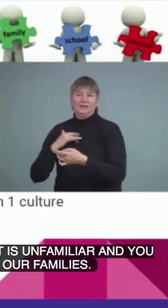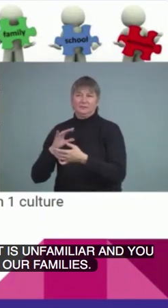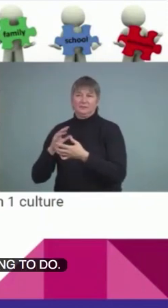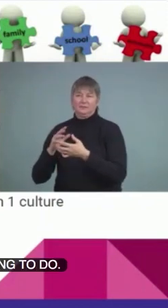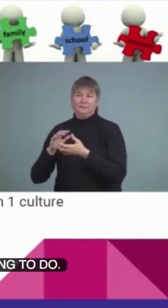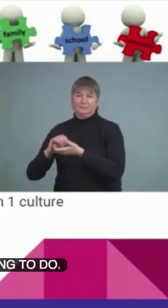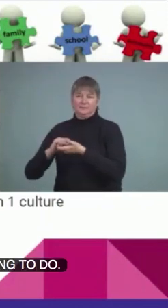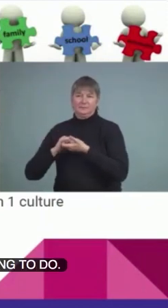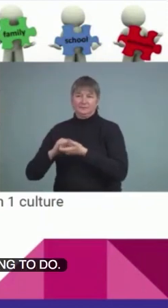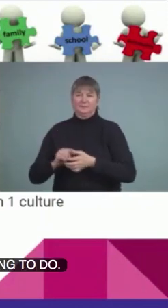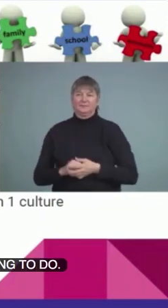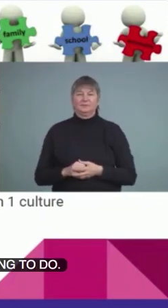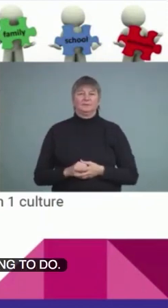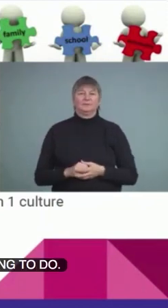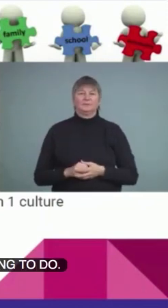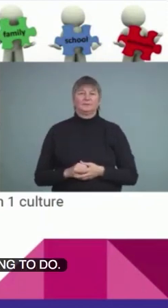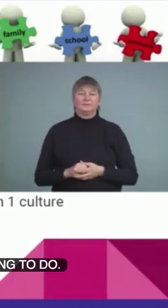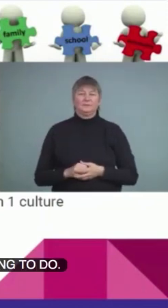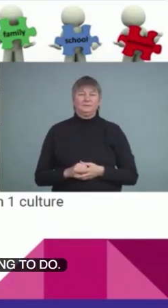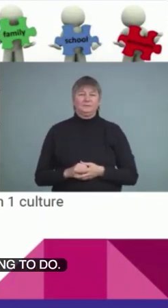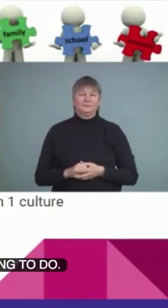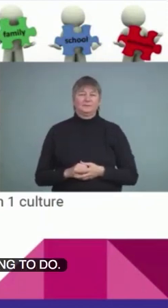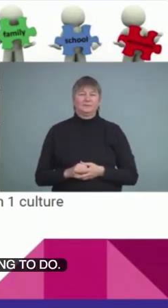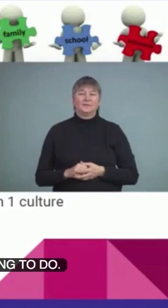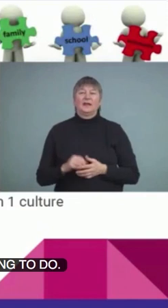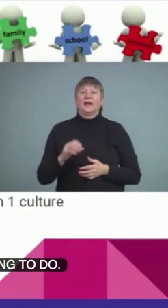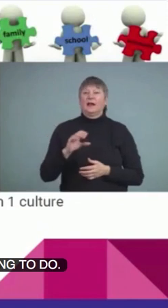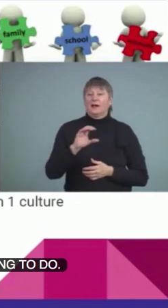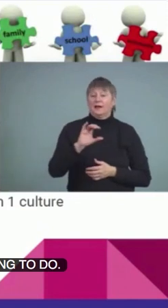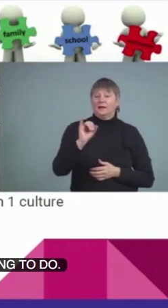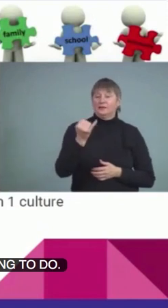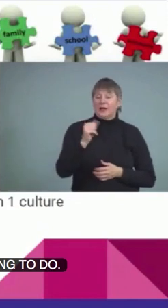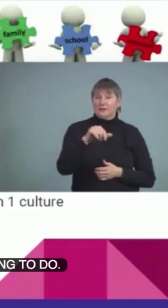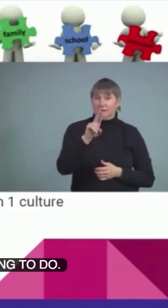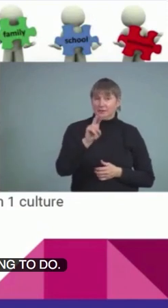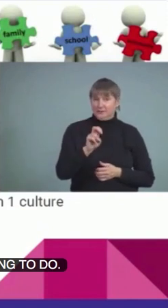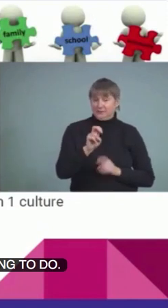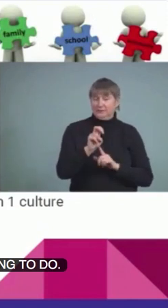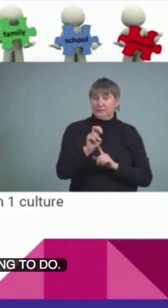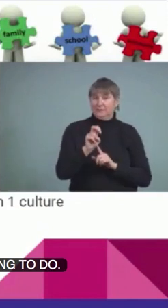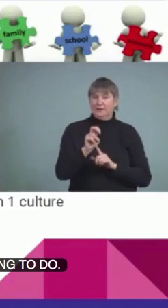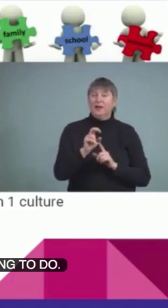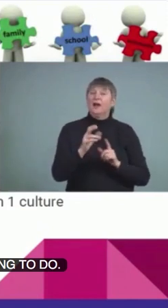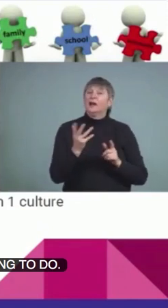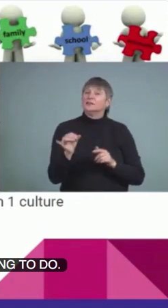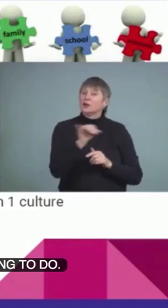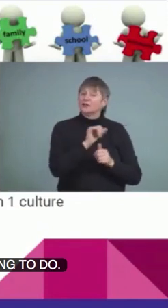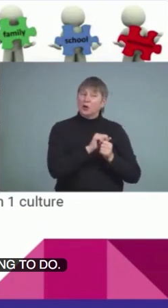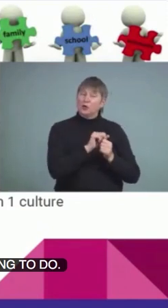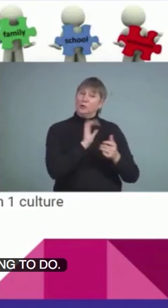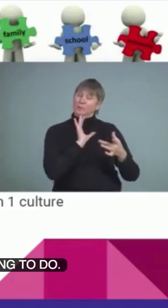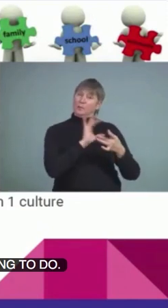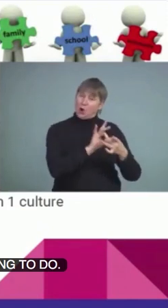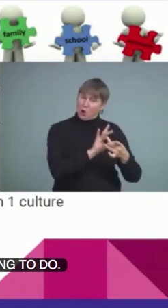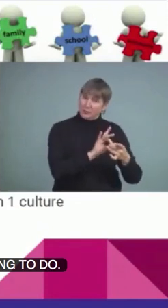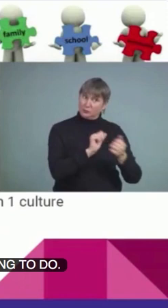And for belonging to a supportive community, that can also be for our deaf students, belonging to